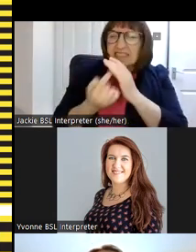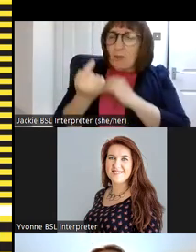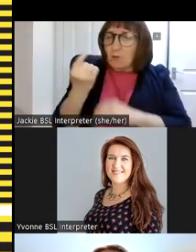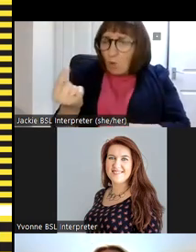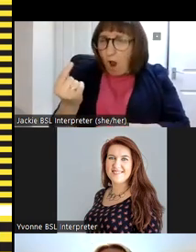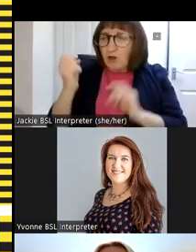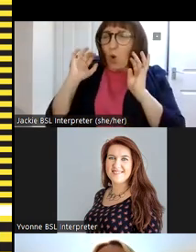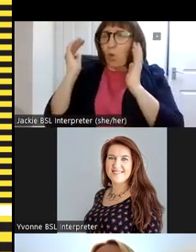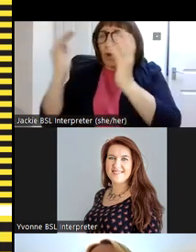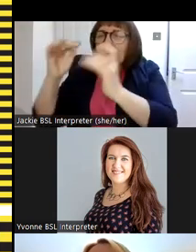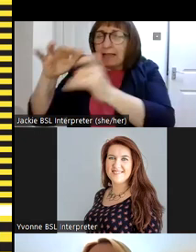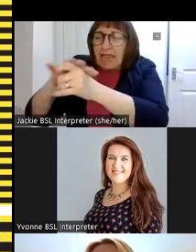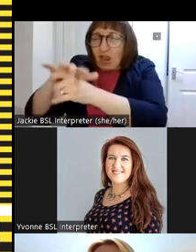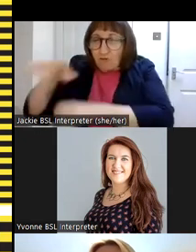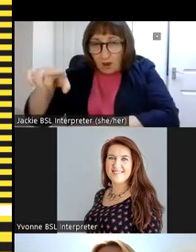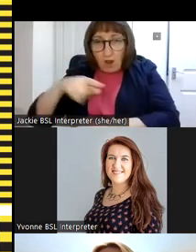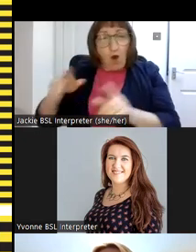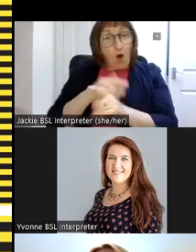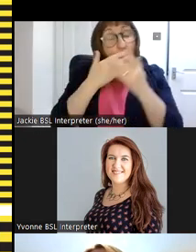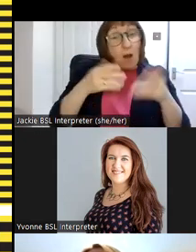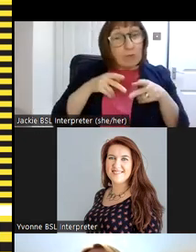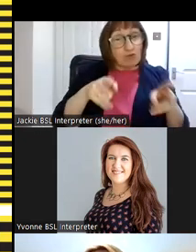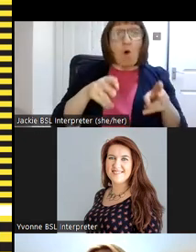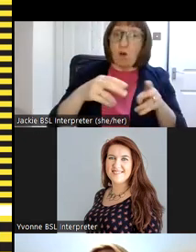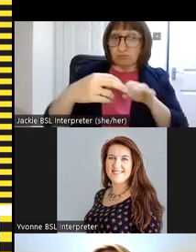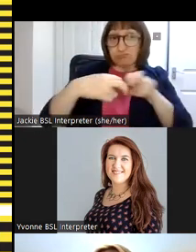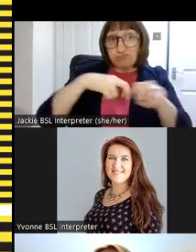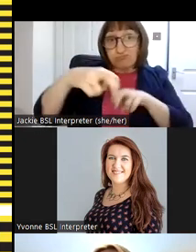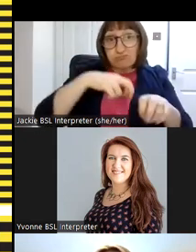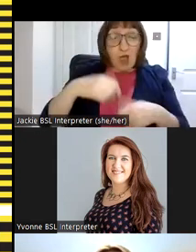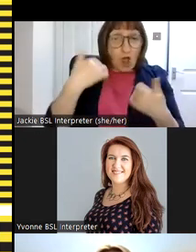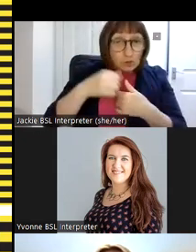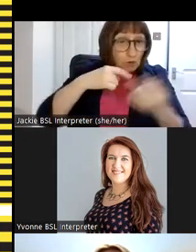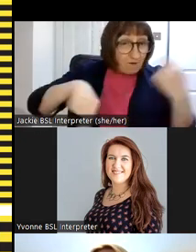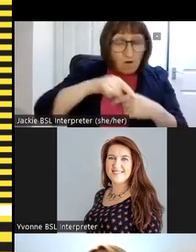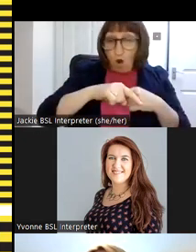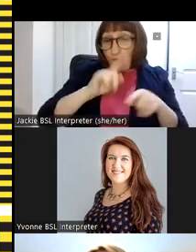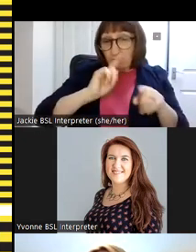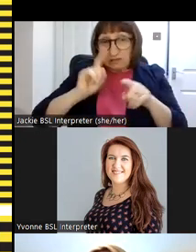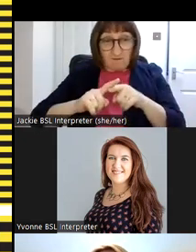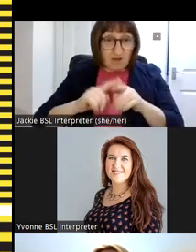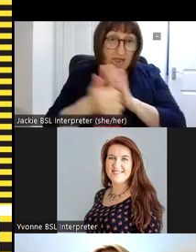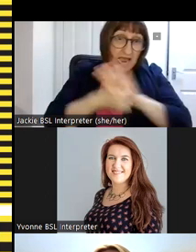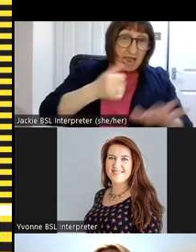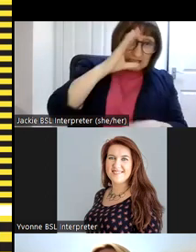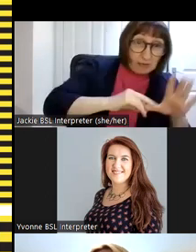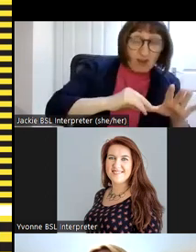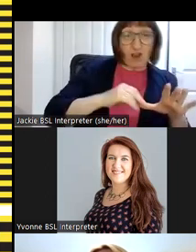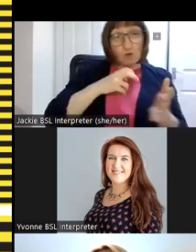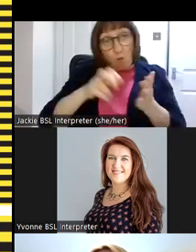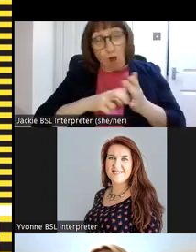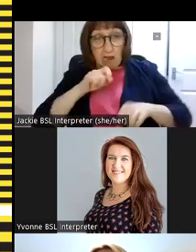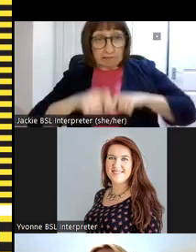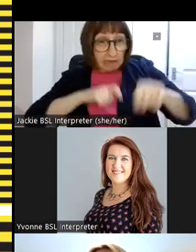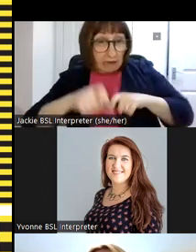section of one of the trails are on public roads and are suitable for all levels of walker and cyclist and they